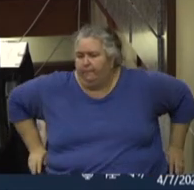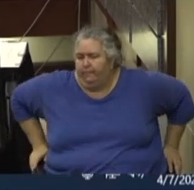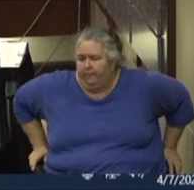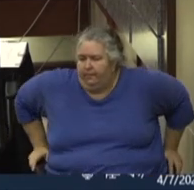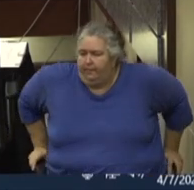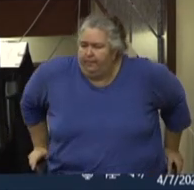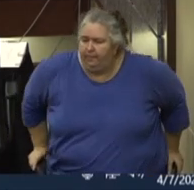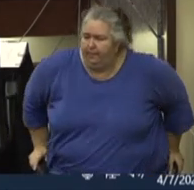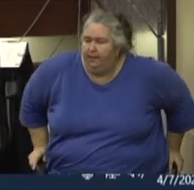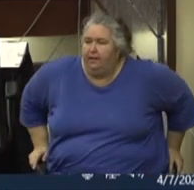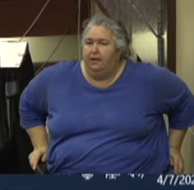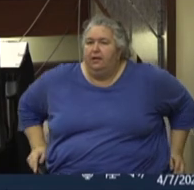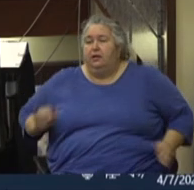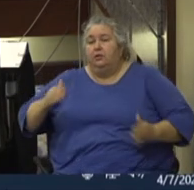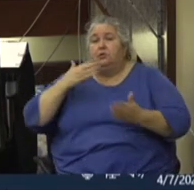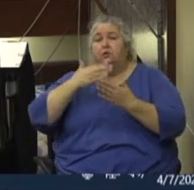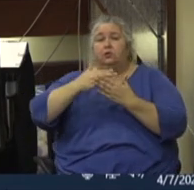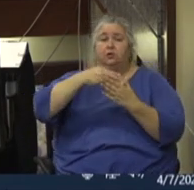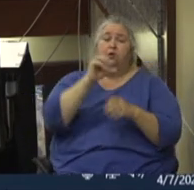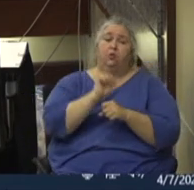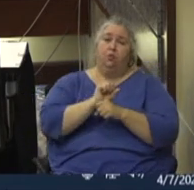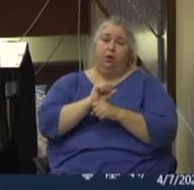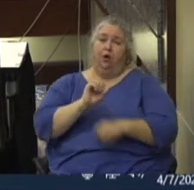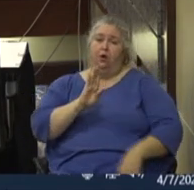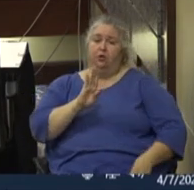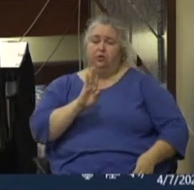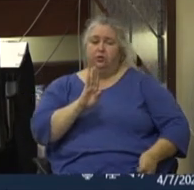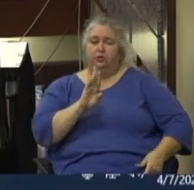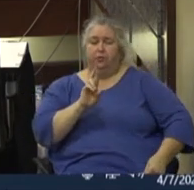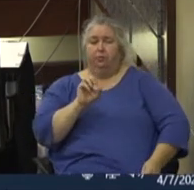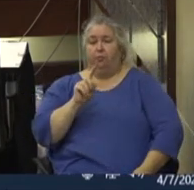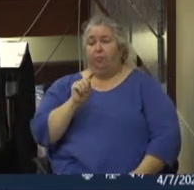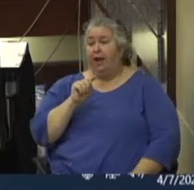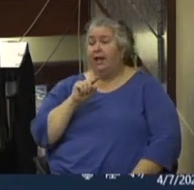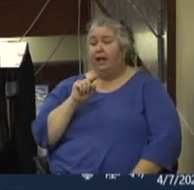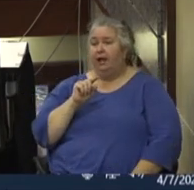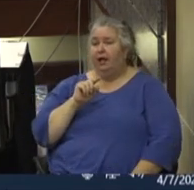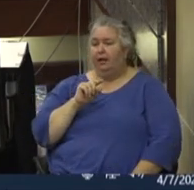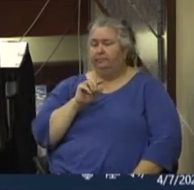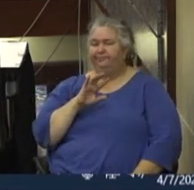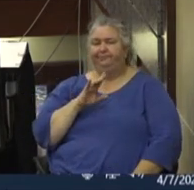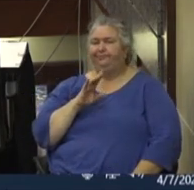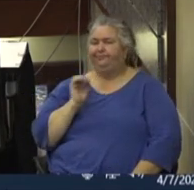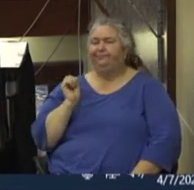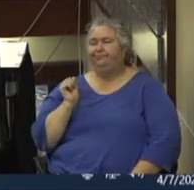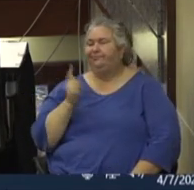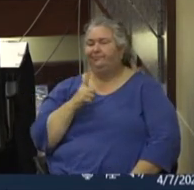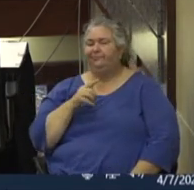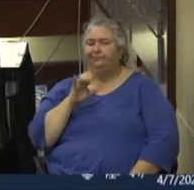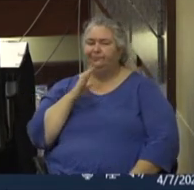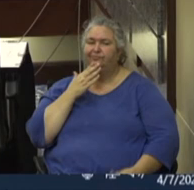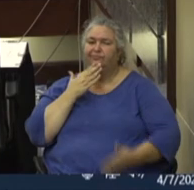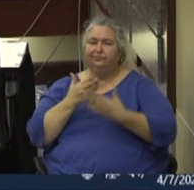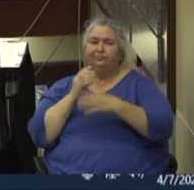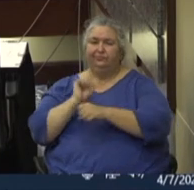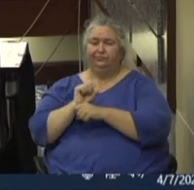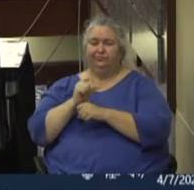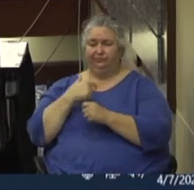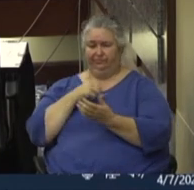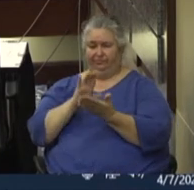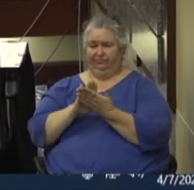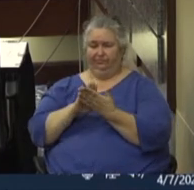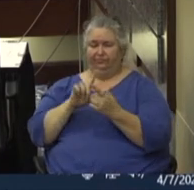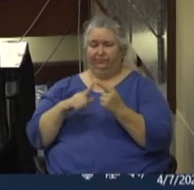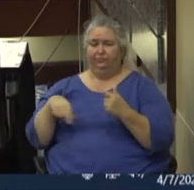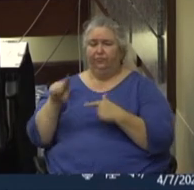Amazing work. The breadth and scope of what you're working on is very extensive. And, um, much applause to you.